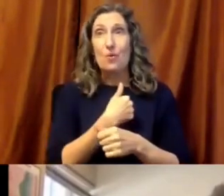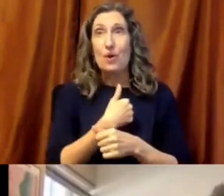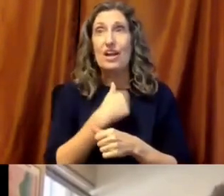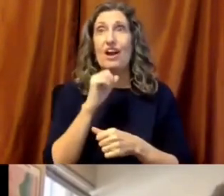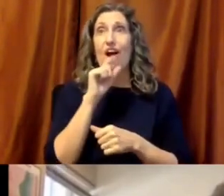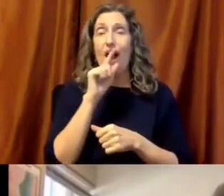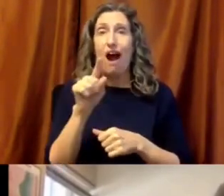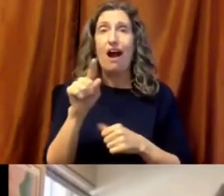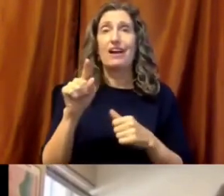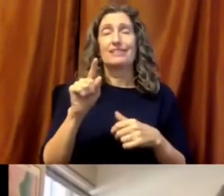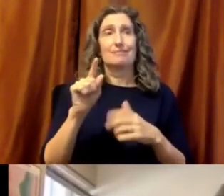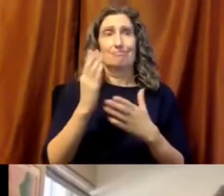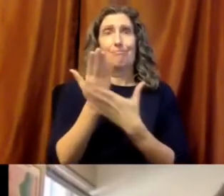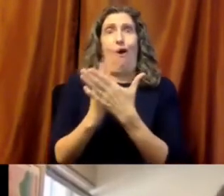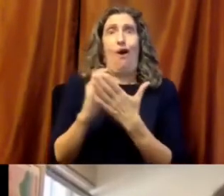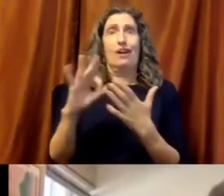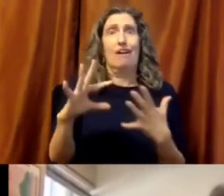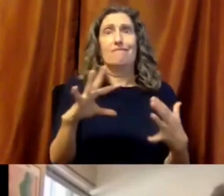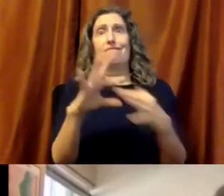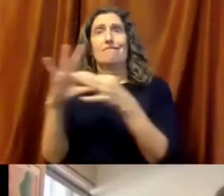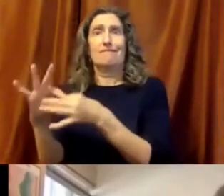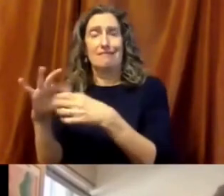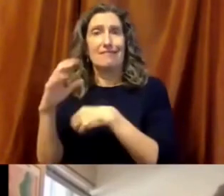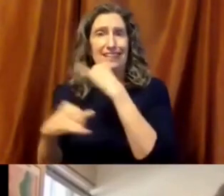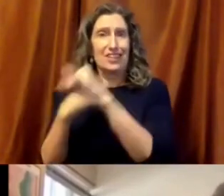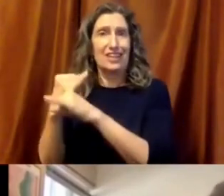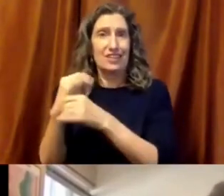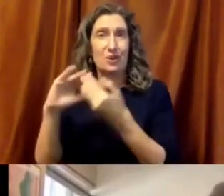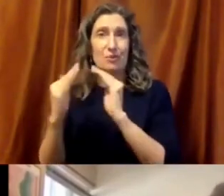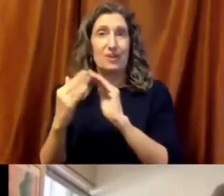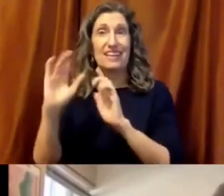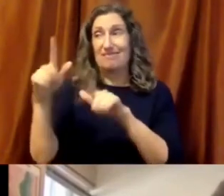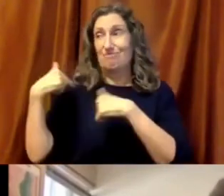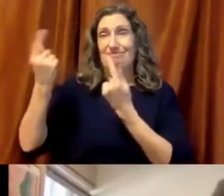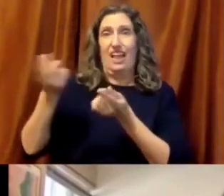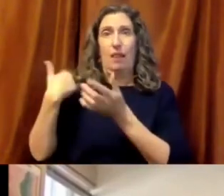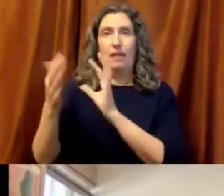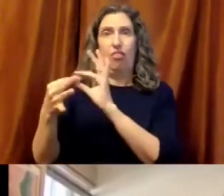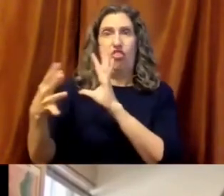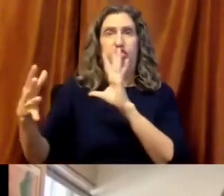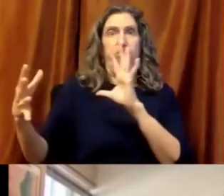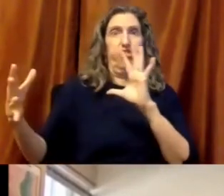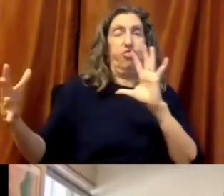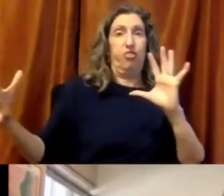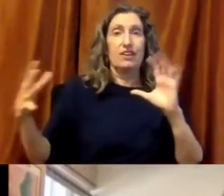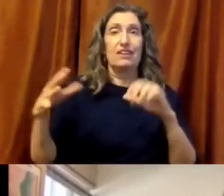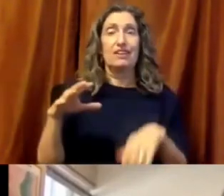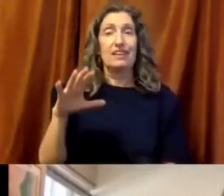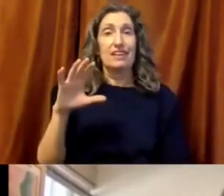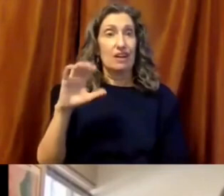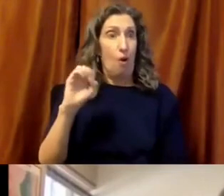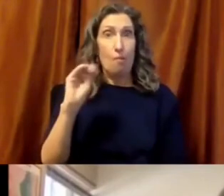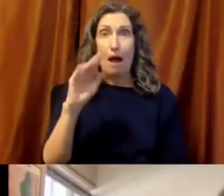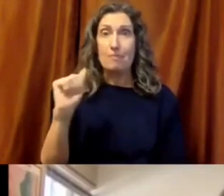international community, which we haven't been over the last four years, and we need to reenter the international community. And that was something that